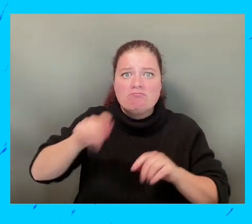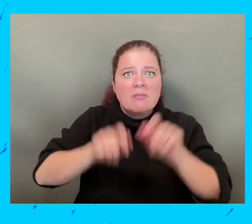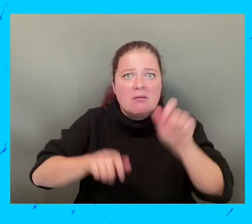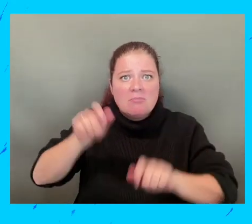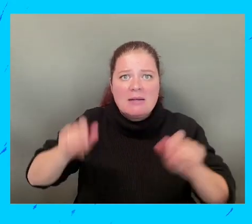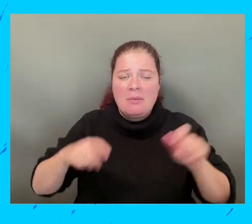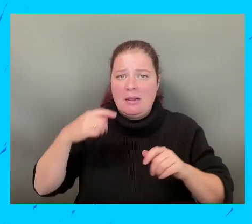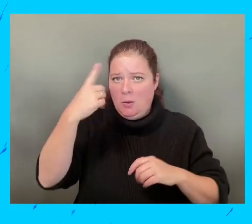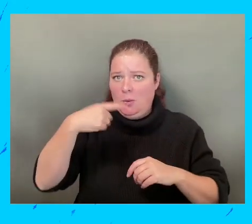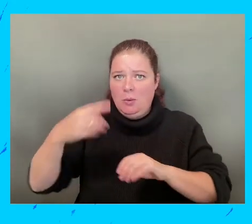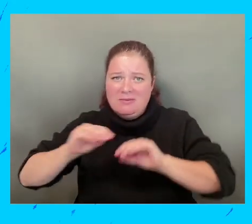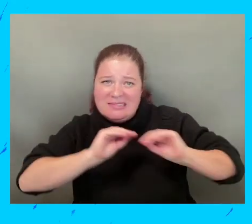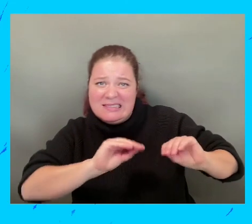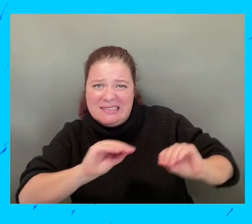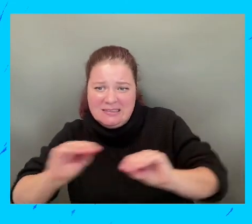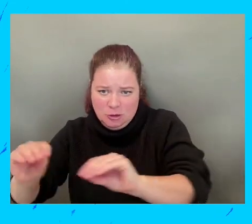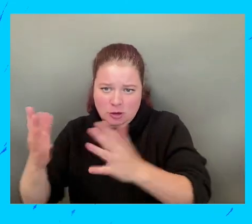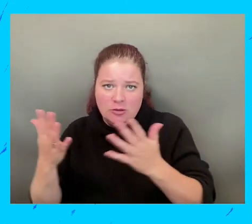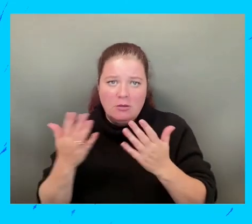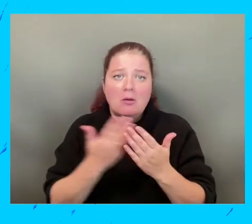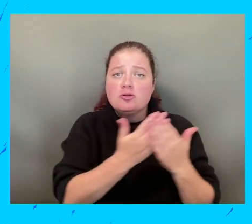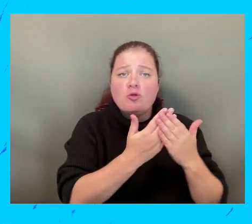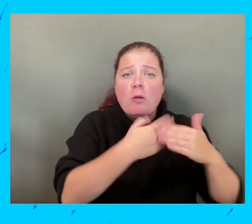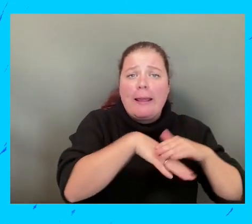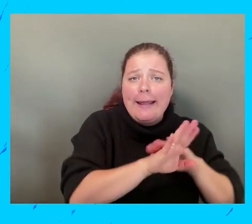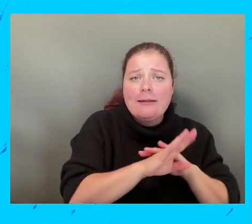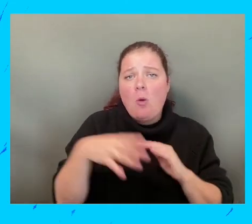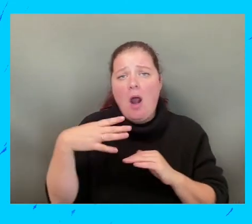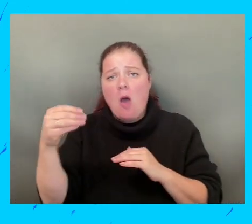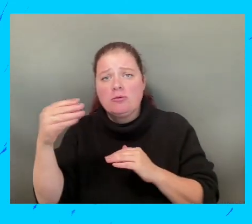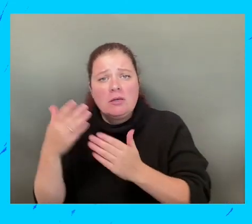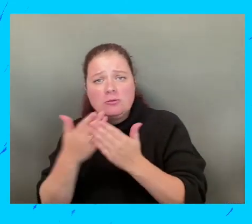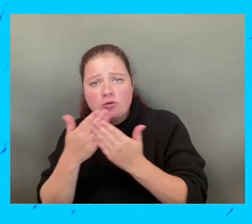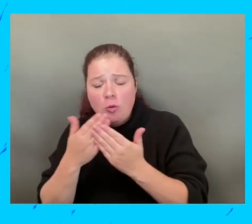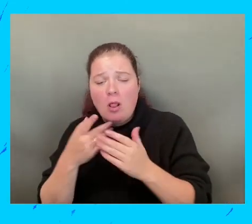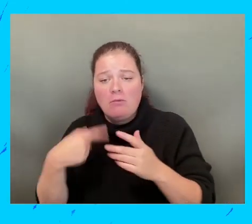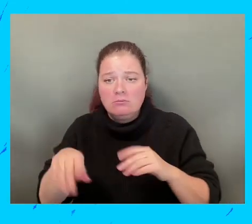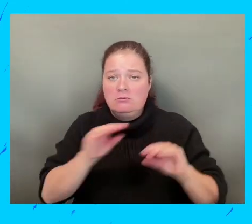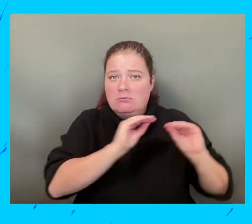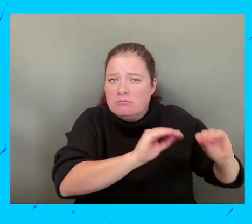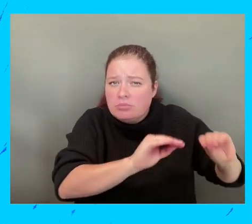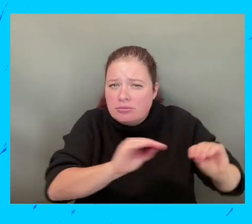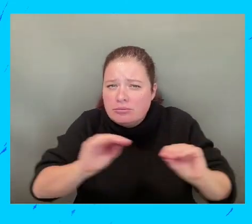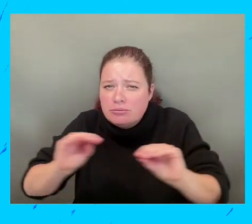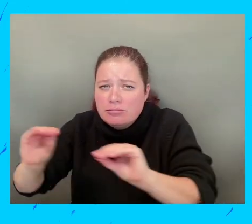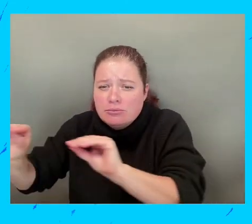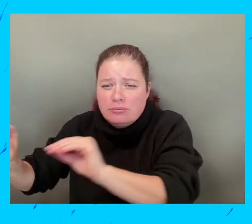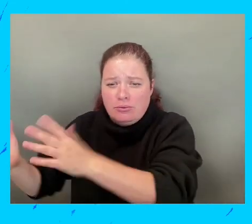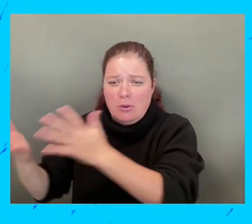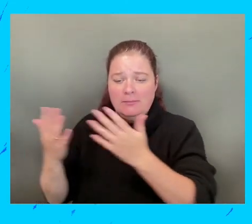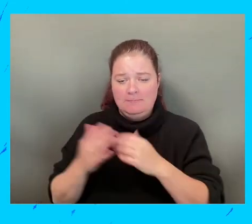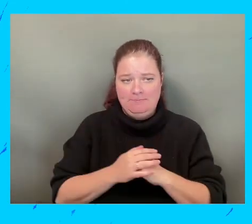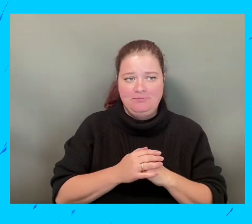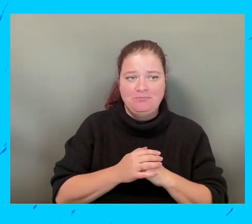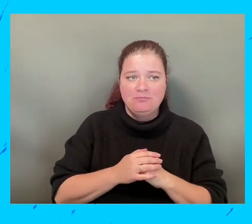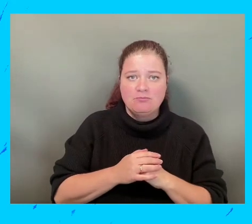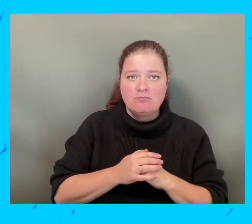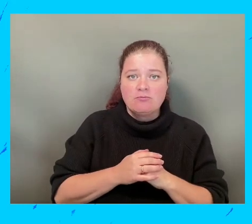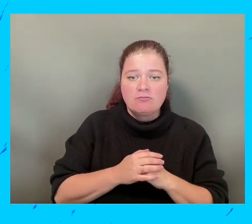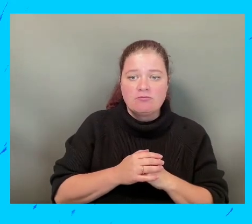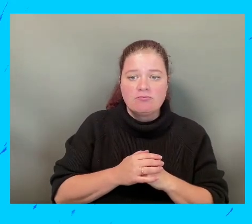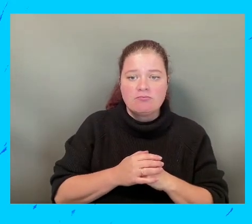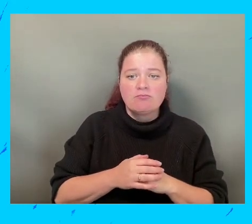.000 educators in the ministry in the school of course they have been entrenados and